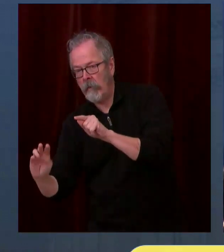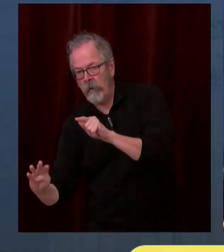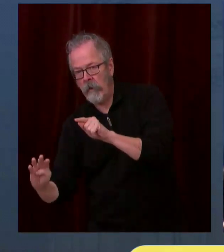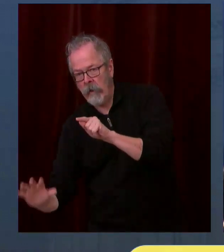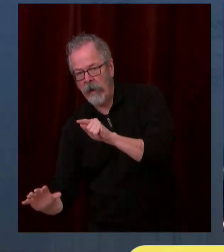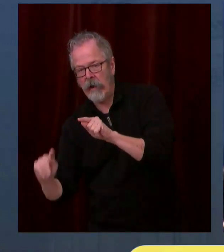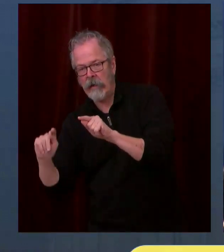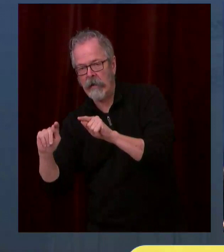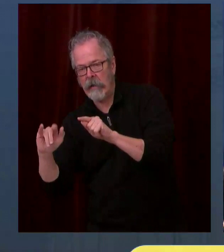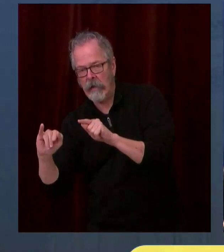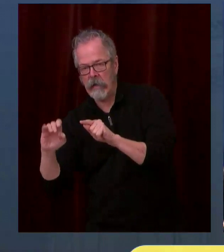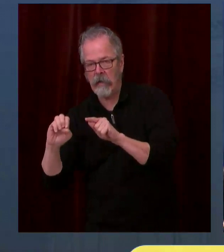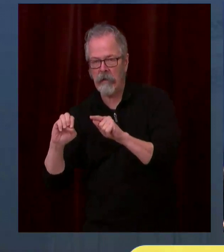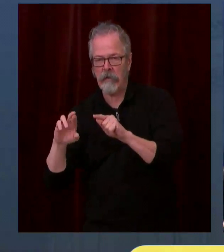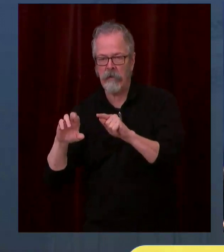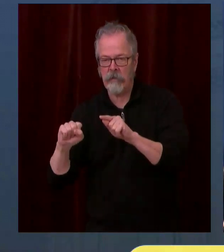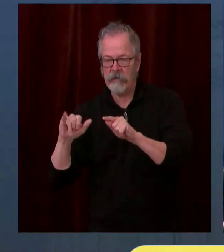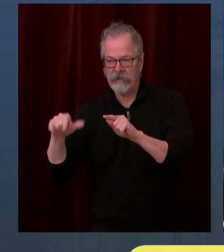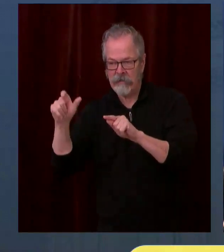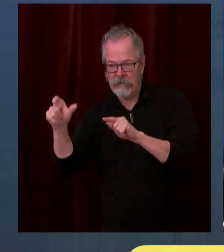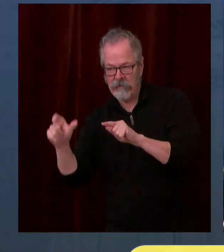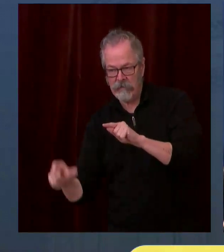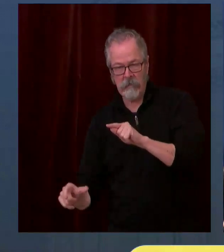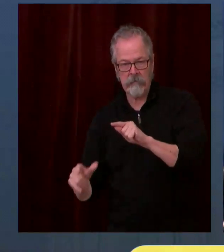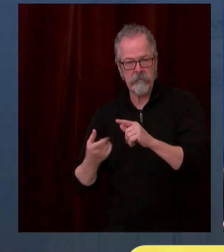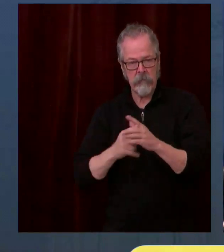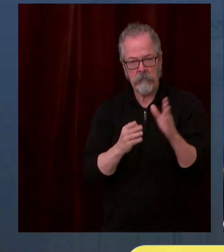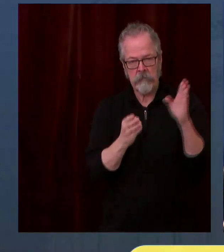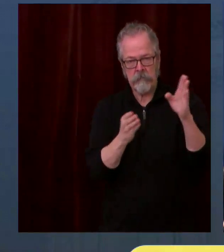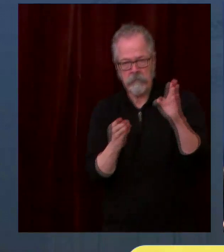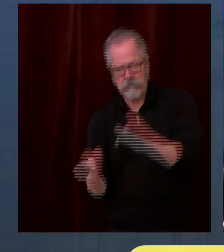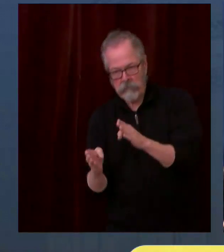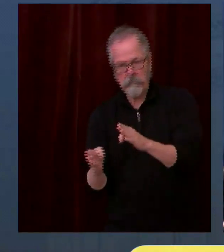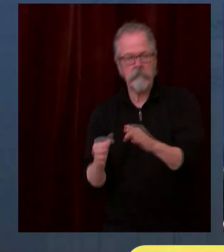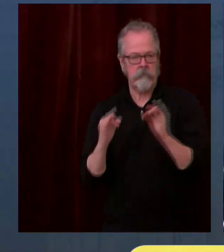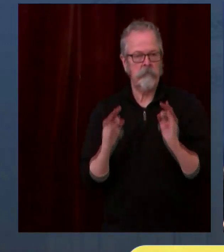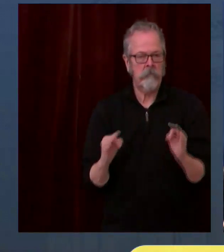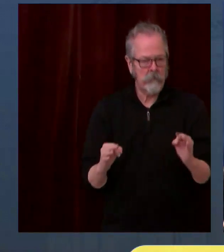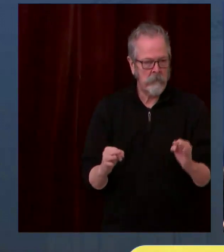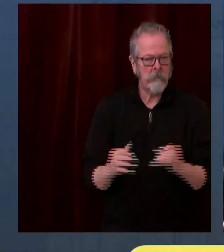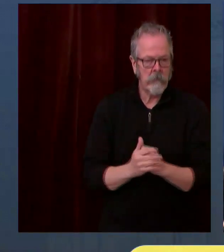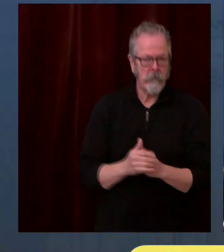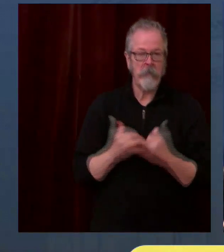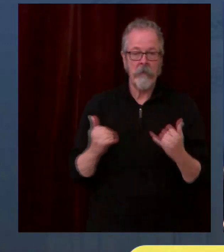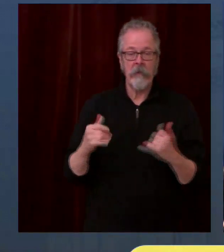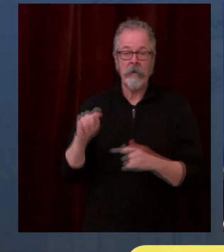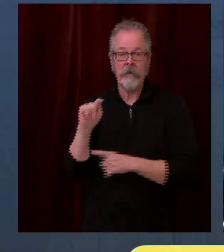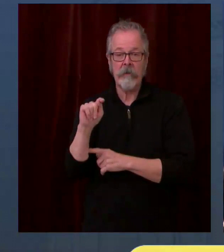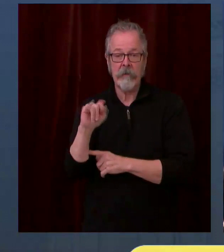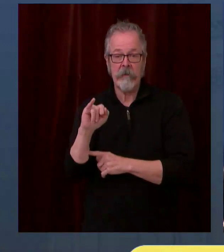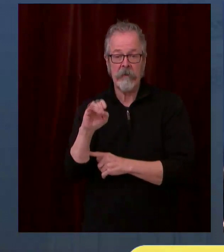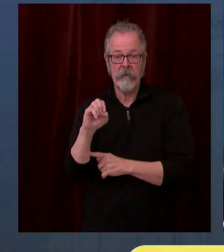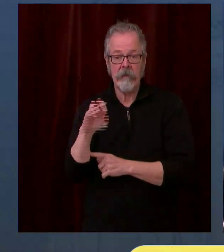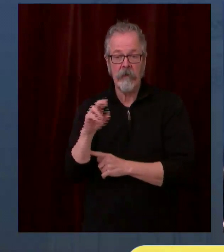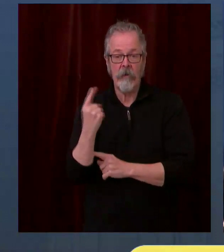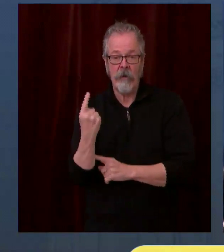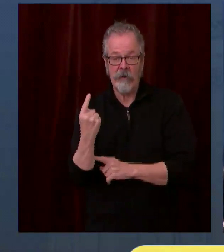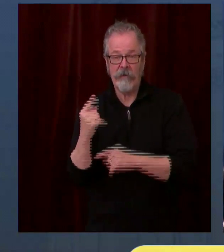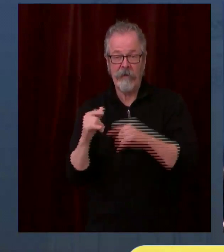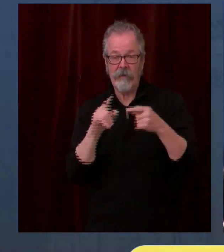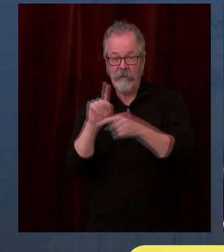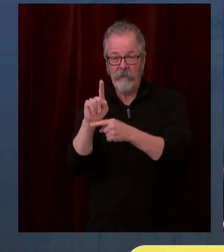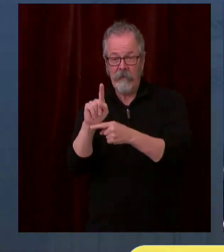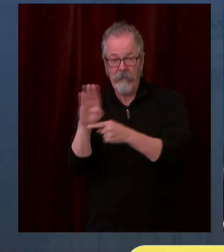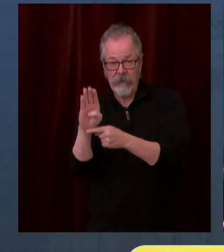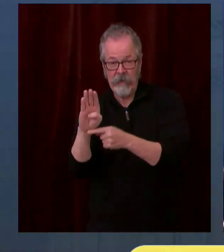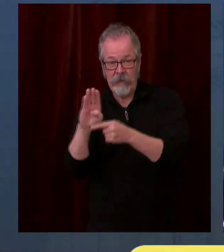65 and older will be eligible to receive vaccines starting immediately. Now, the reason